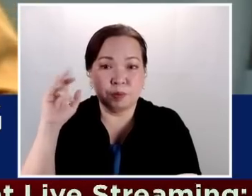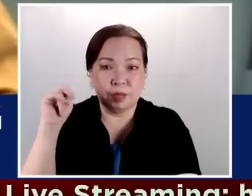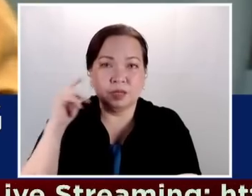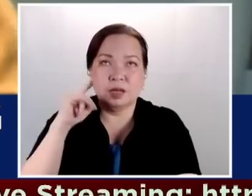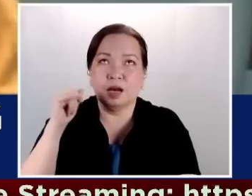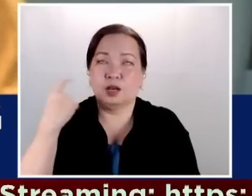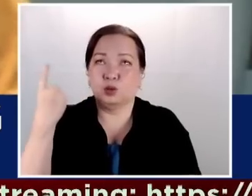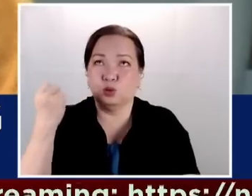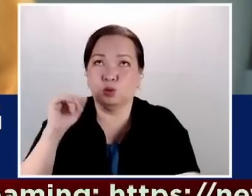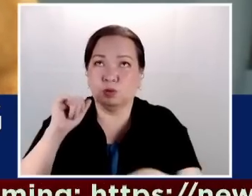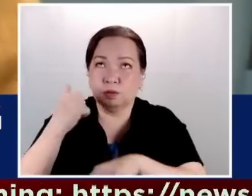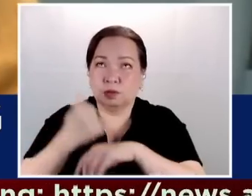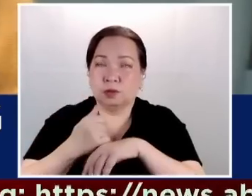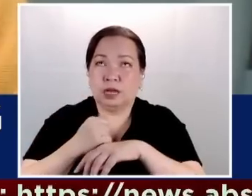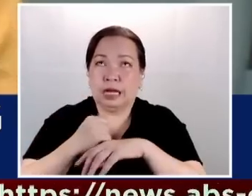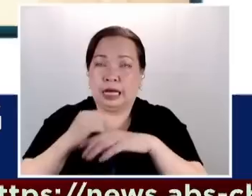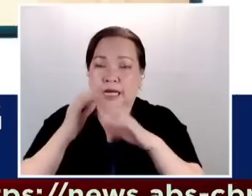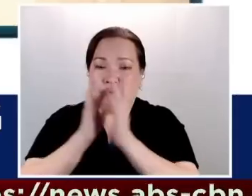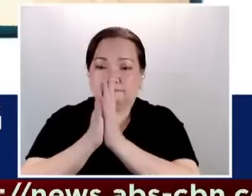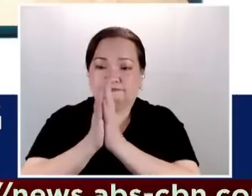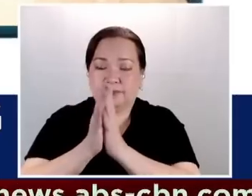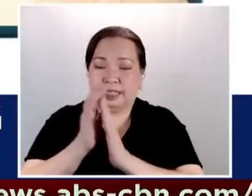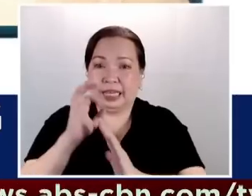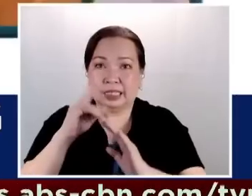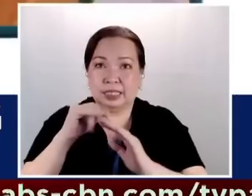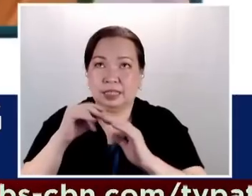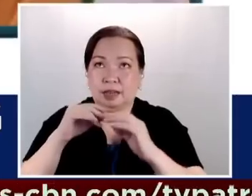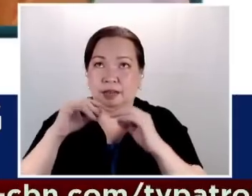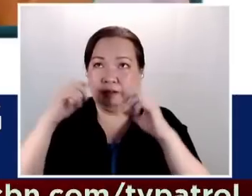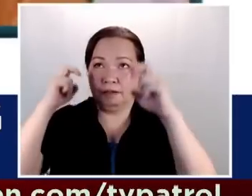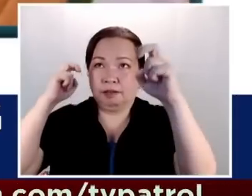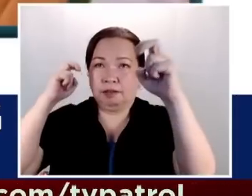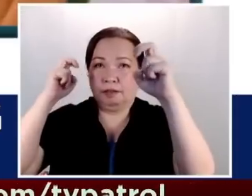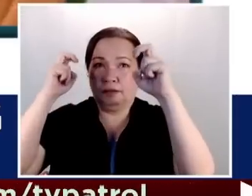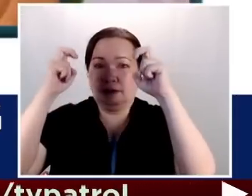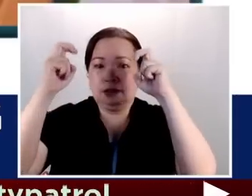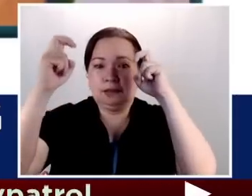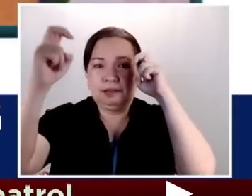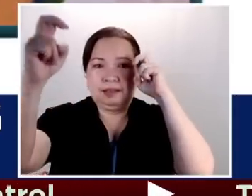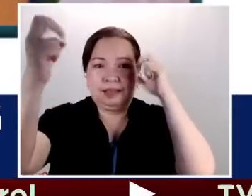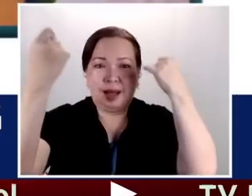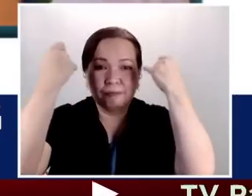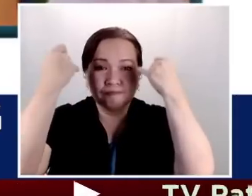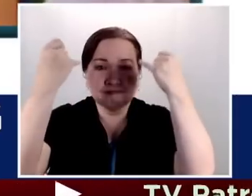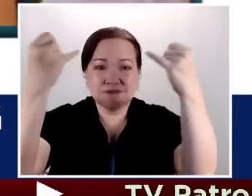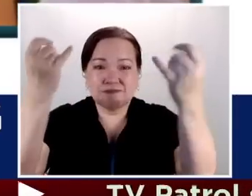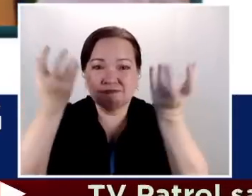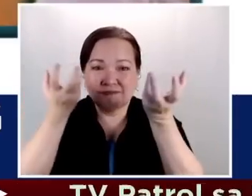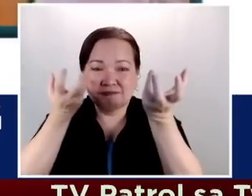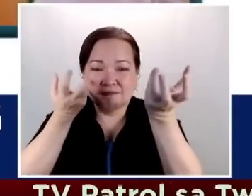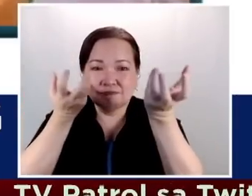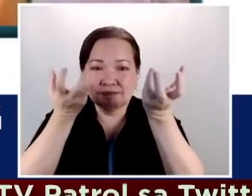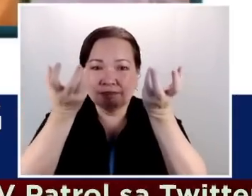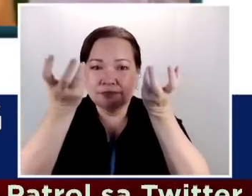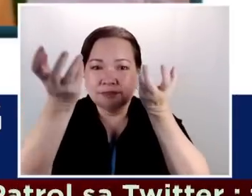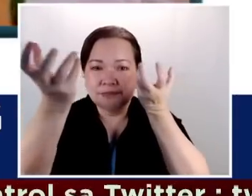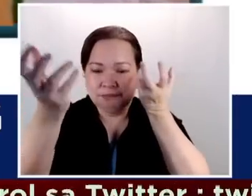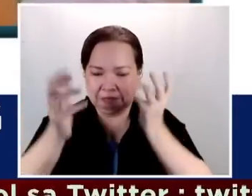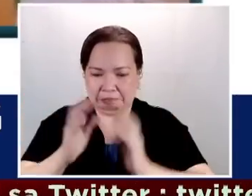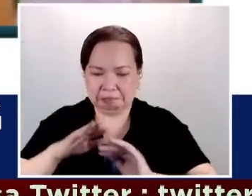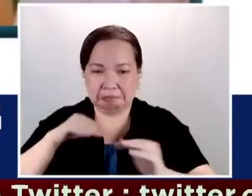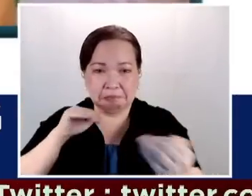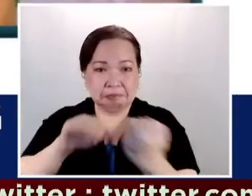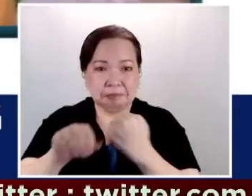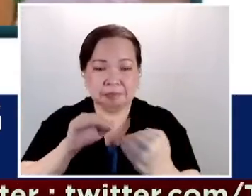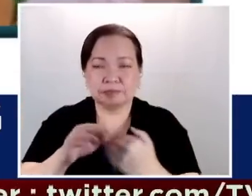para maibsan ang traffic. When that statement was made by Sen. Padilla, I asked our